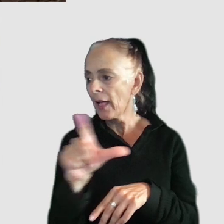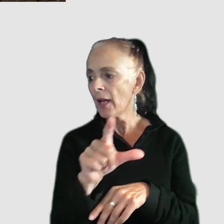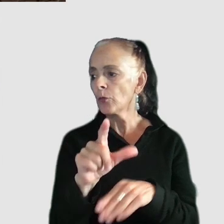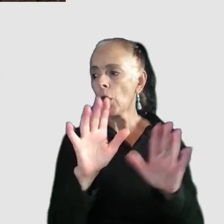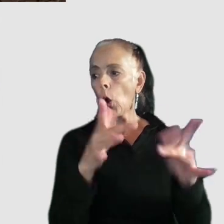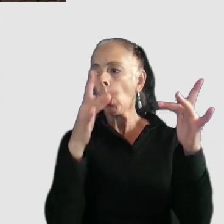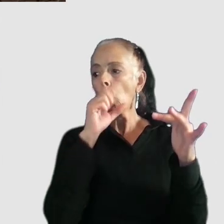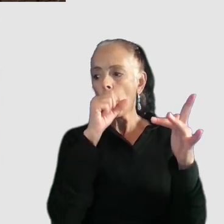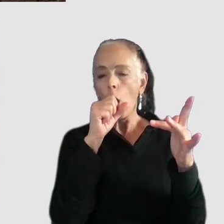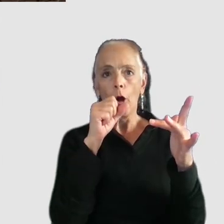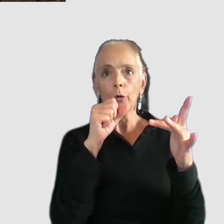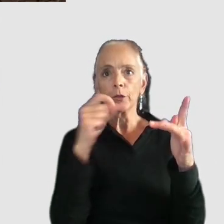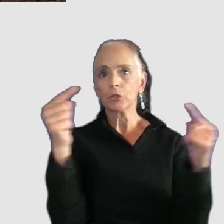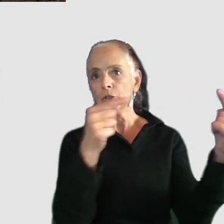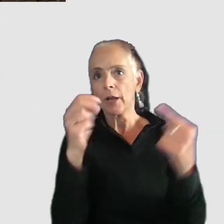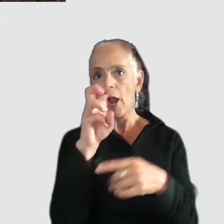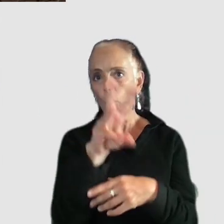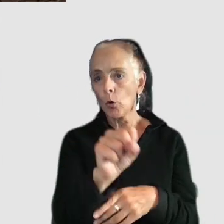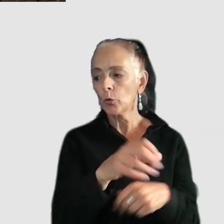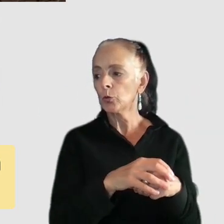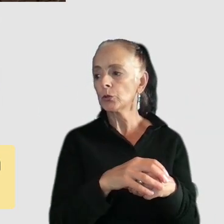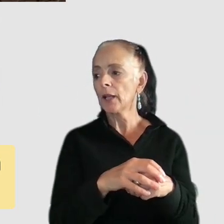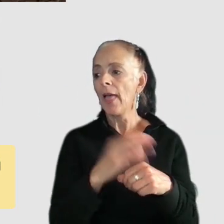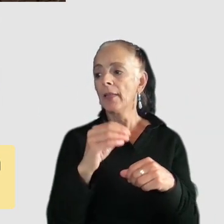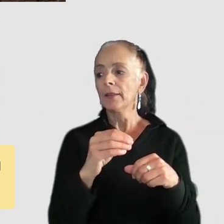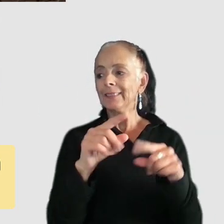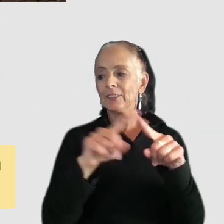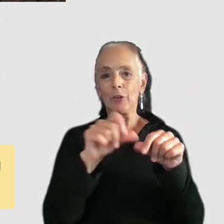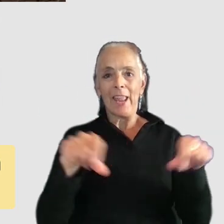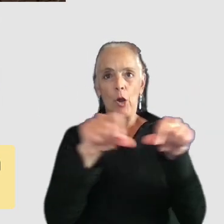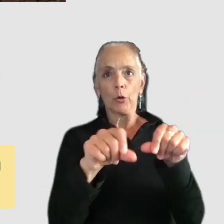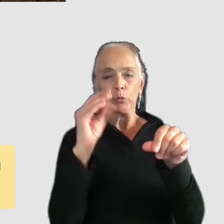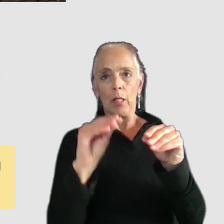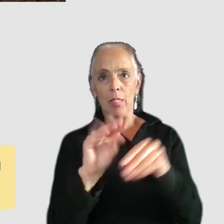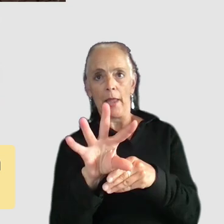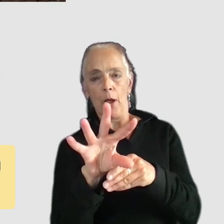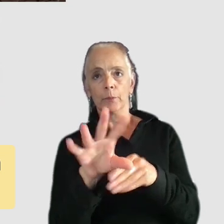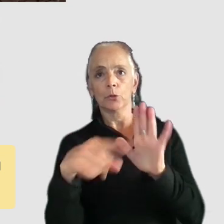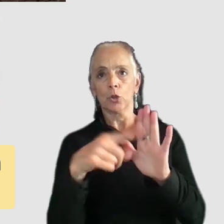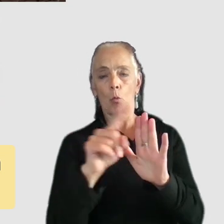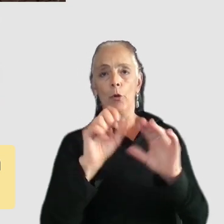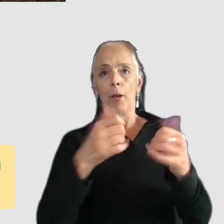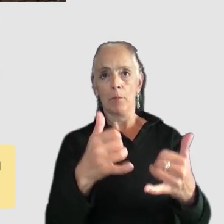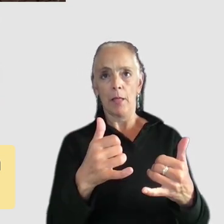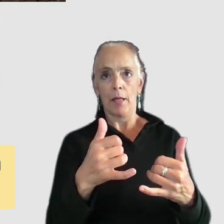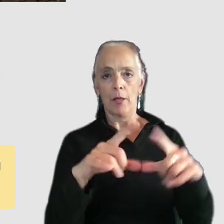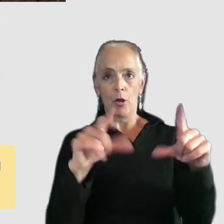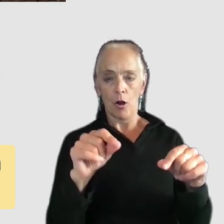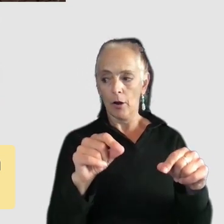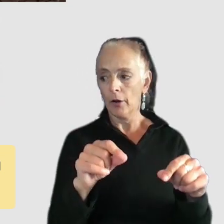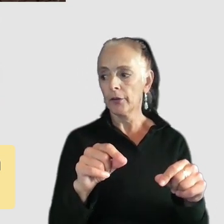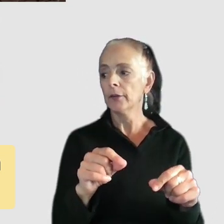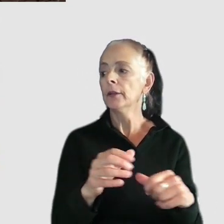arrows in the tutorial and the areas of the board lie up to tell you where a card can be played uh which is also in pvp games too